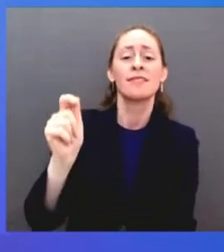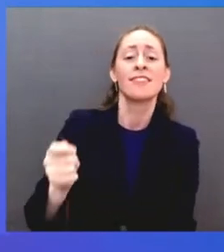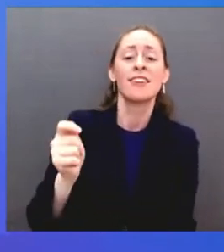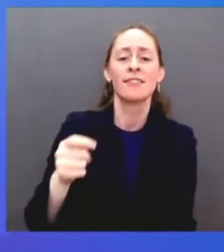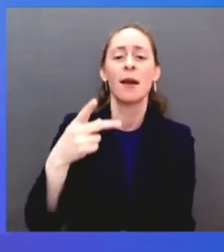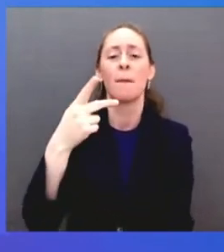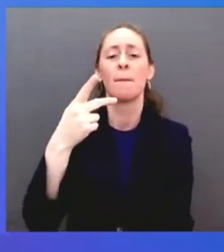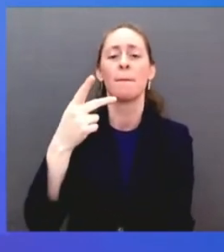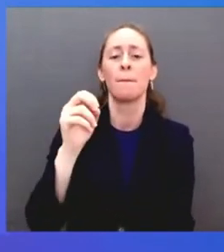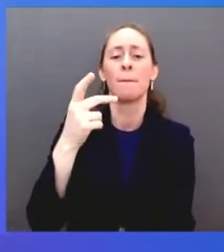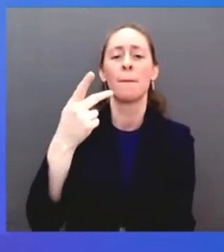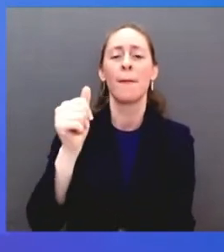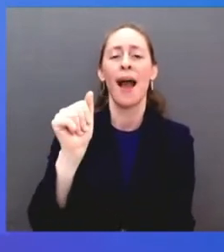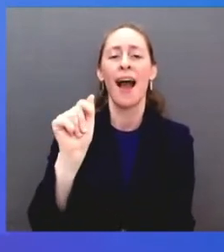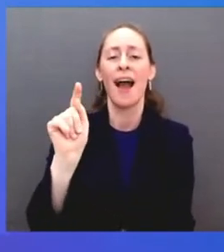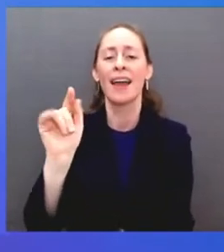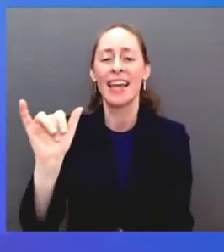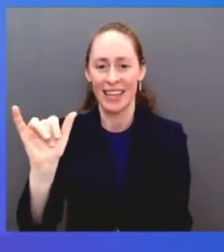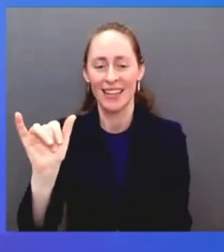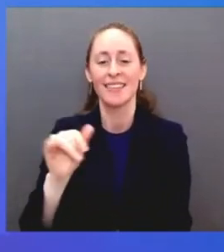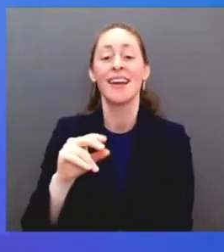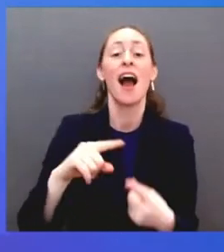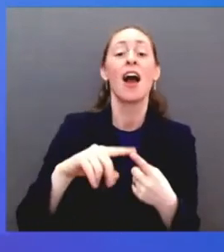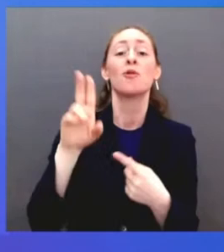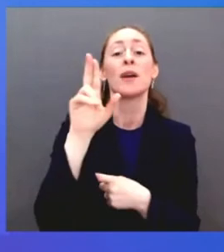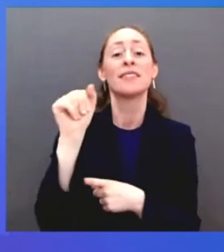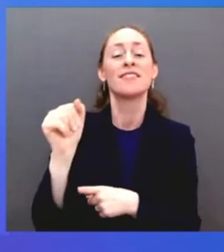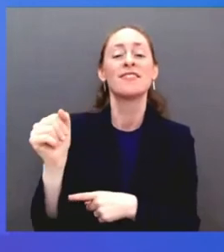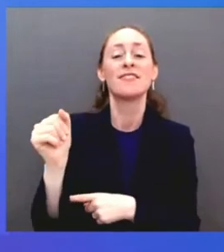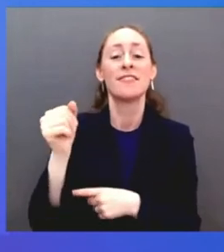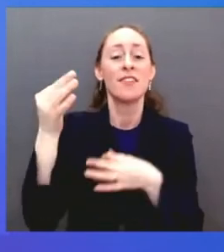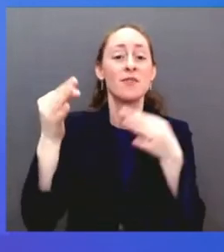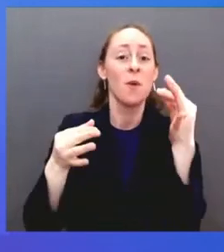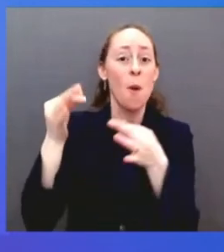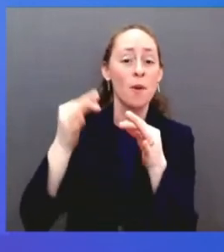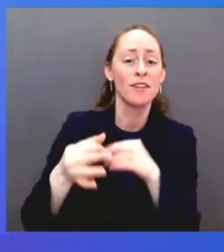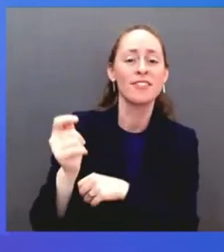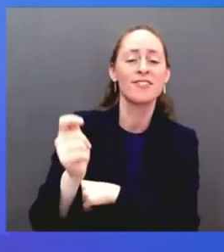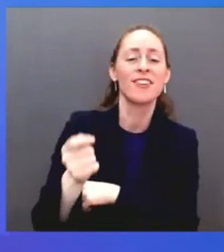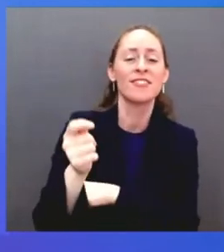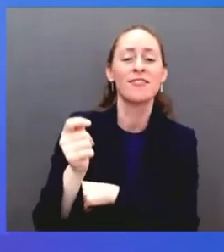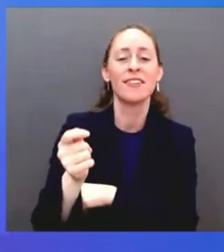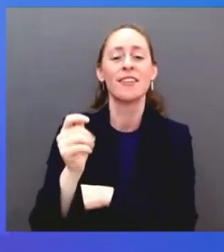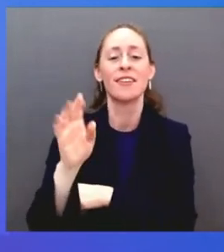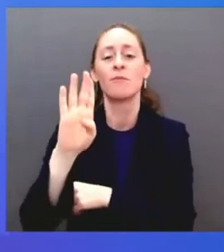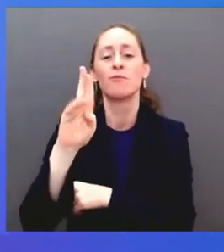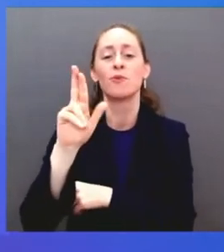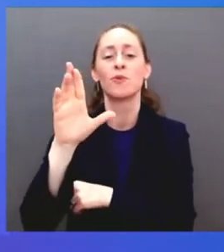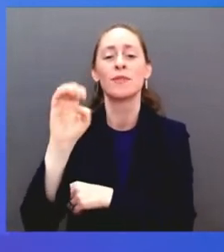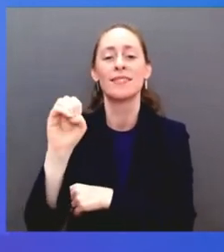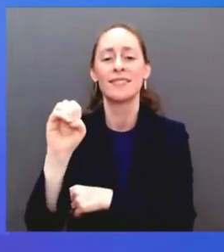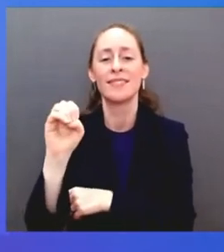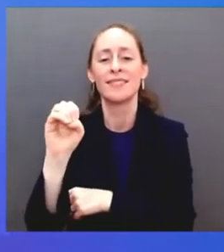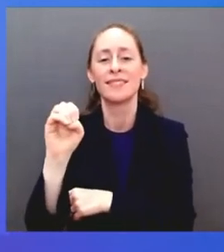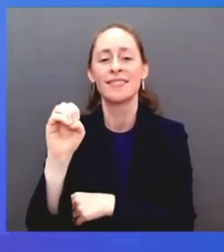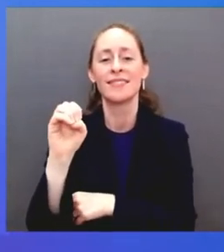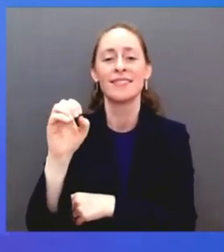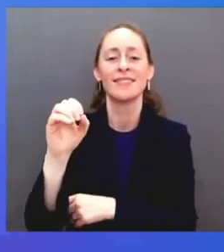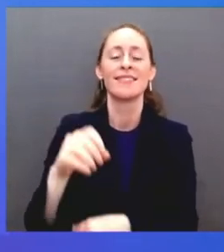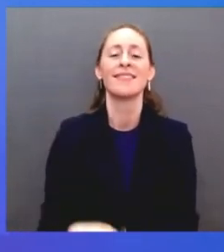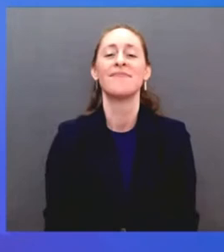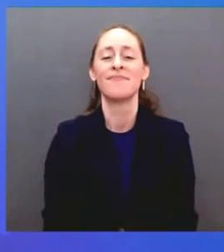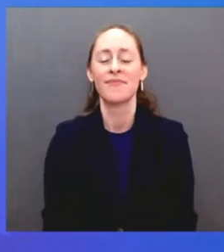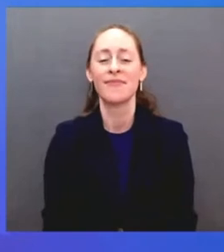Judge Bruce Selya in Rhode Island, and last but certainly not least, Associate Justice Stephen